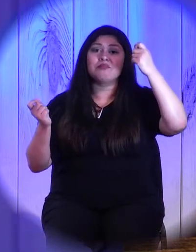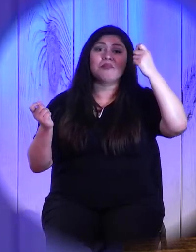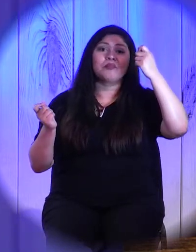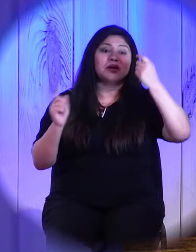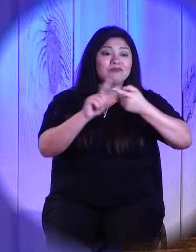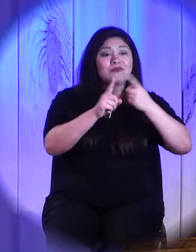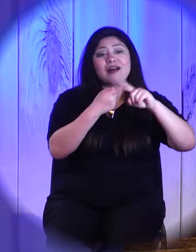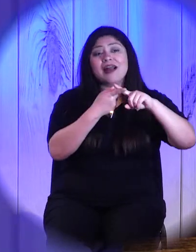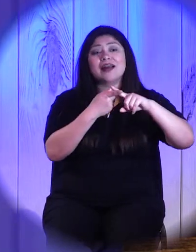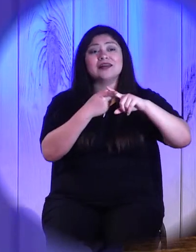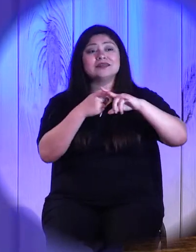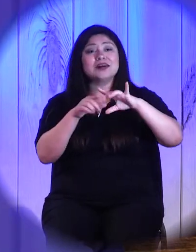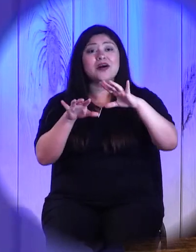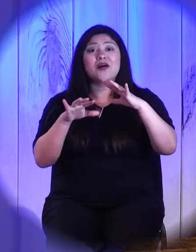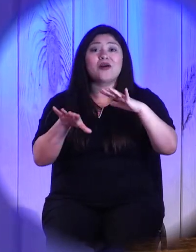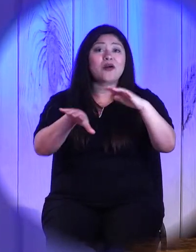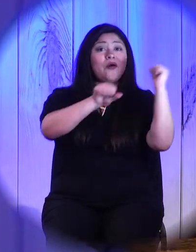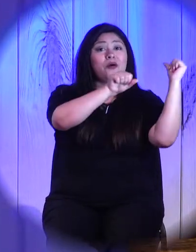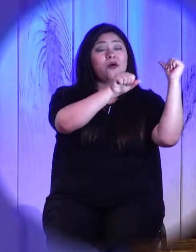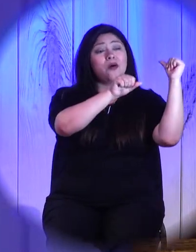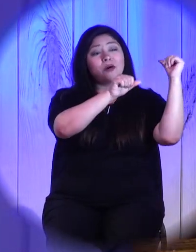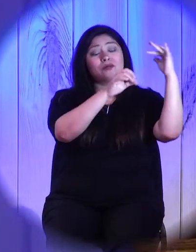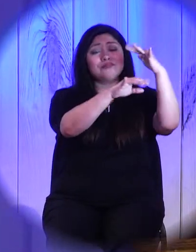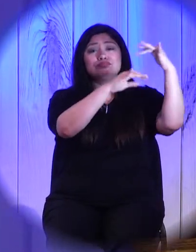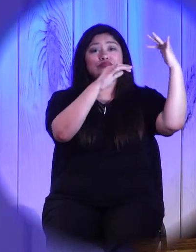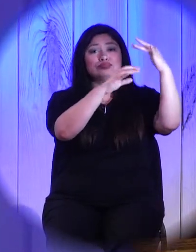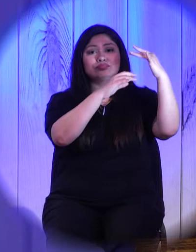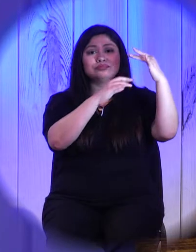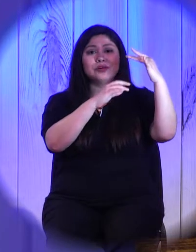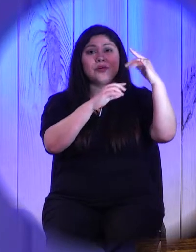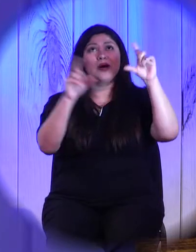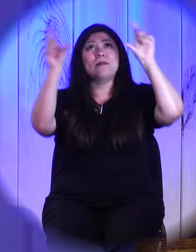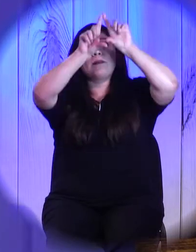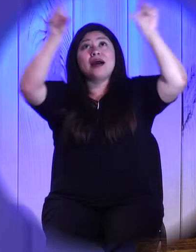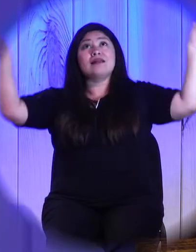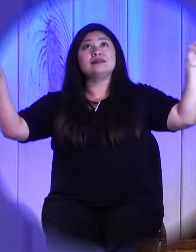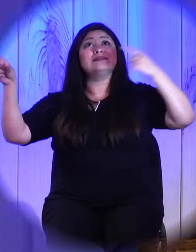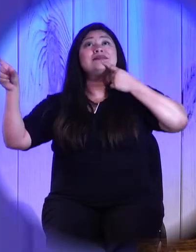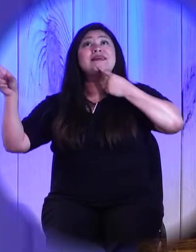thrown a big party with a banner on the wall that says, the master does not keep score.